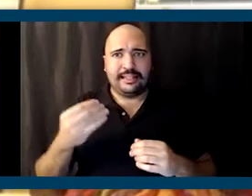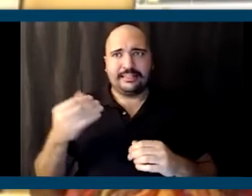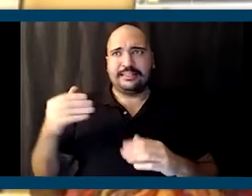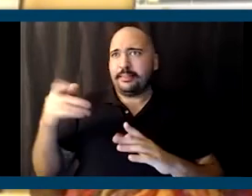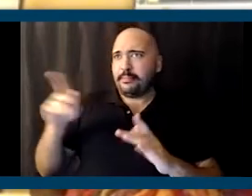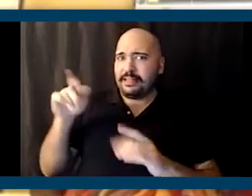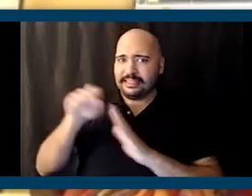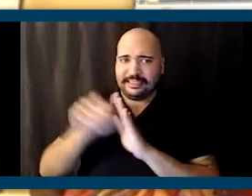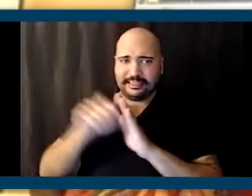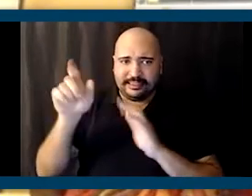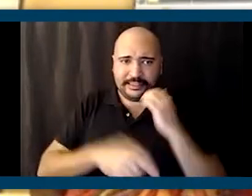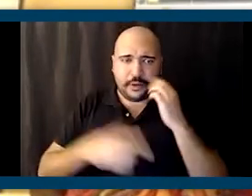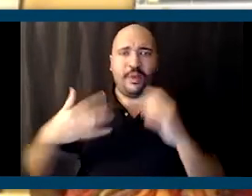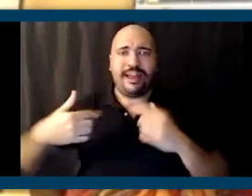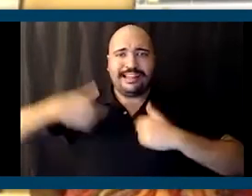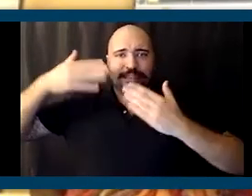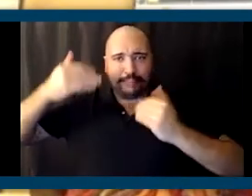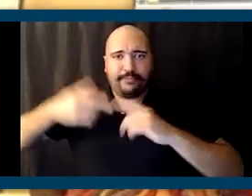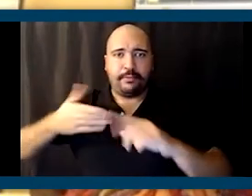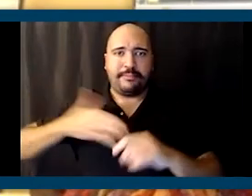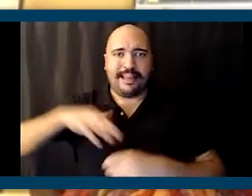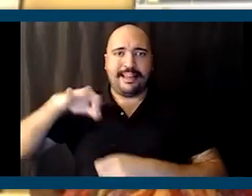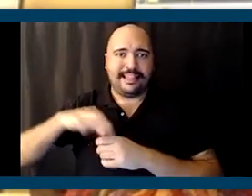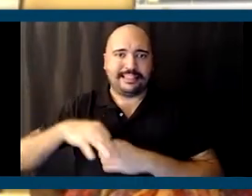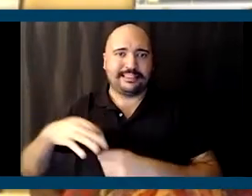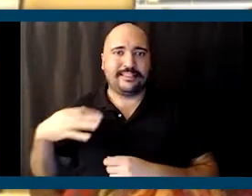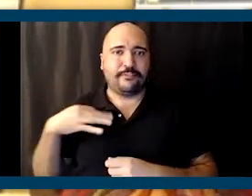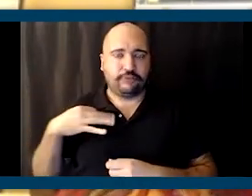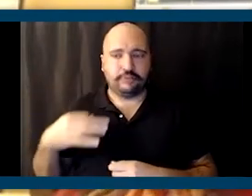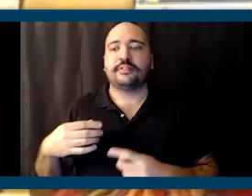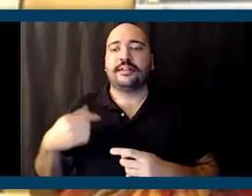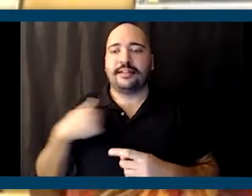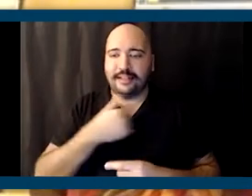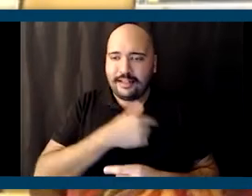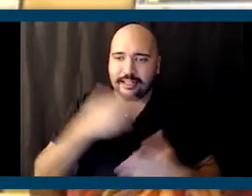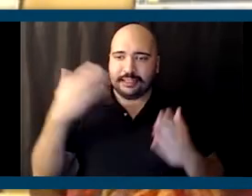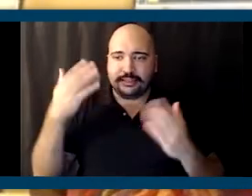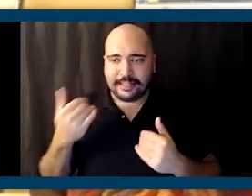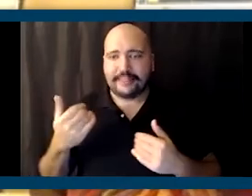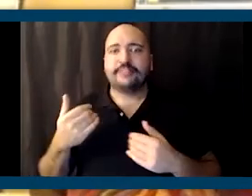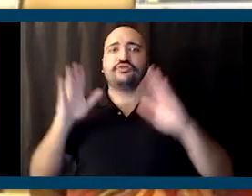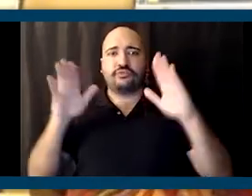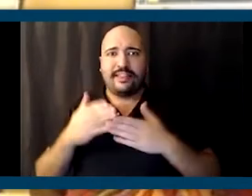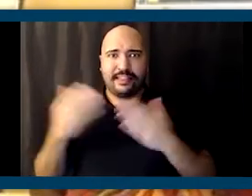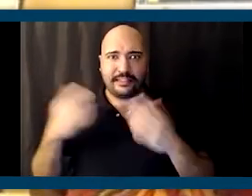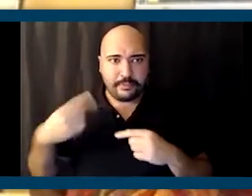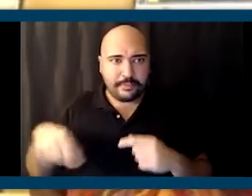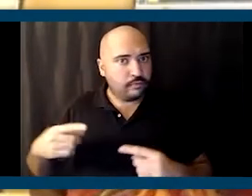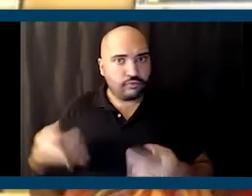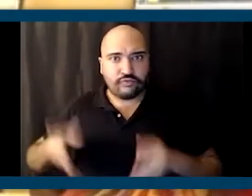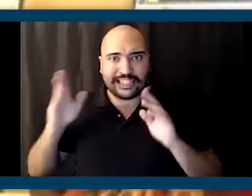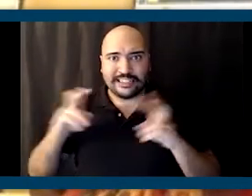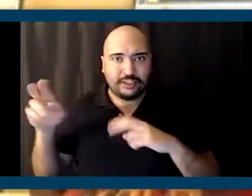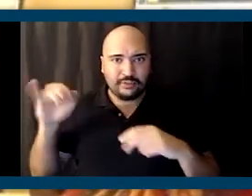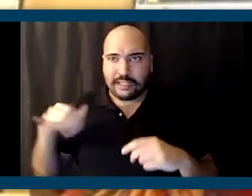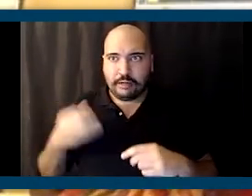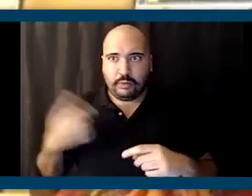expected of my elected officials. You know, I expected great things from them. I expect them to raise the issues that nobody else